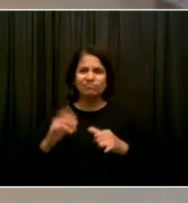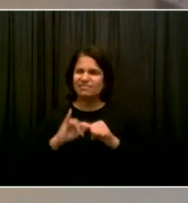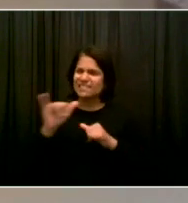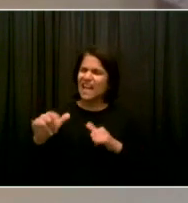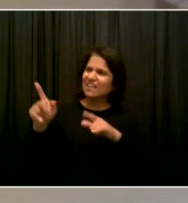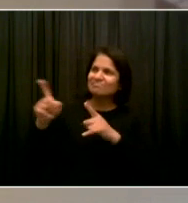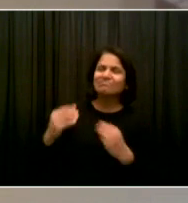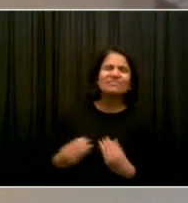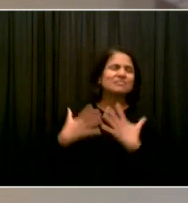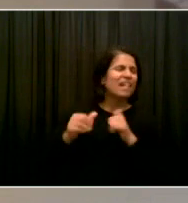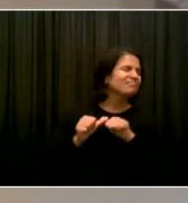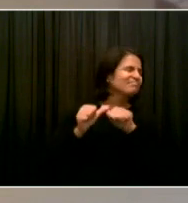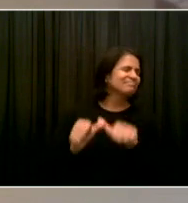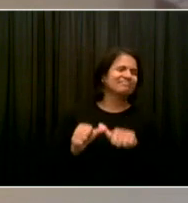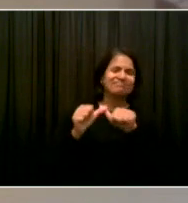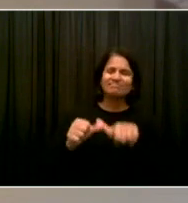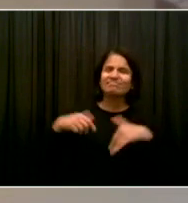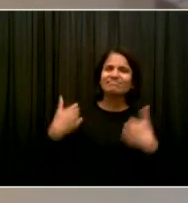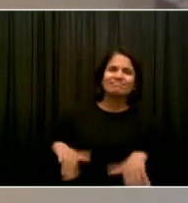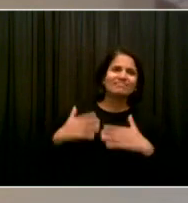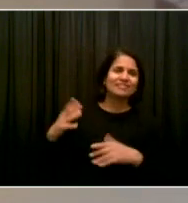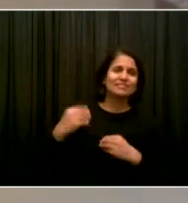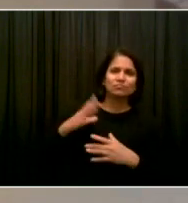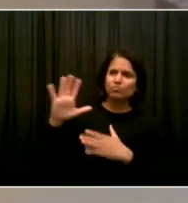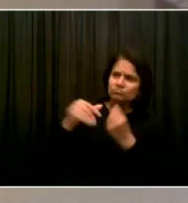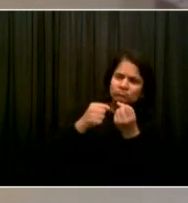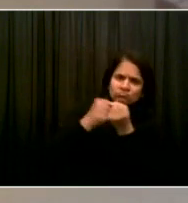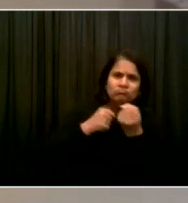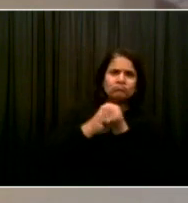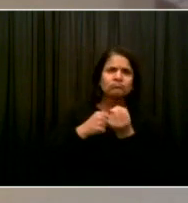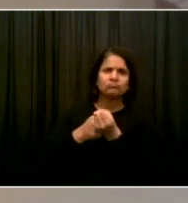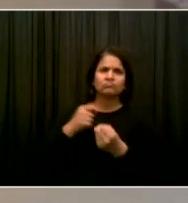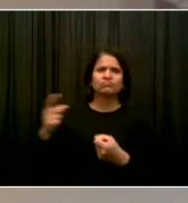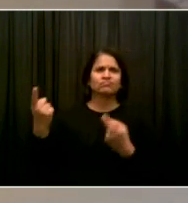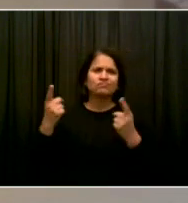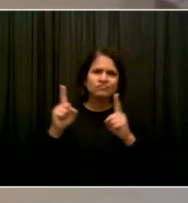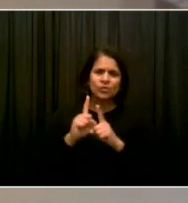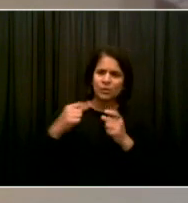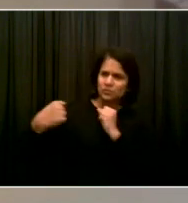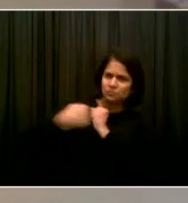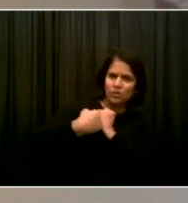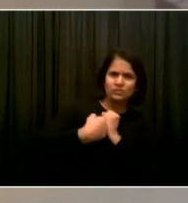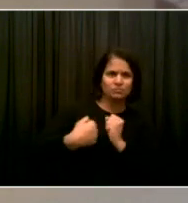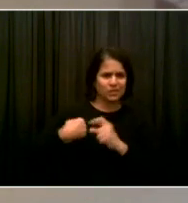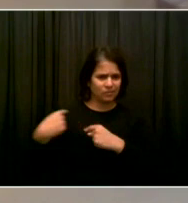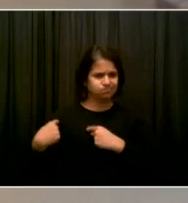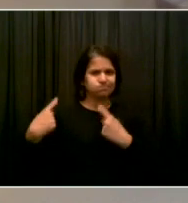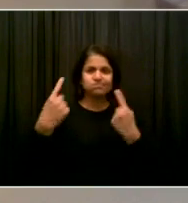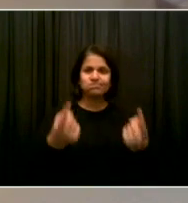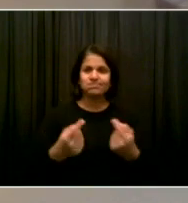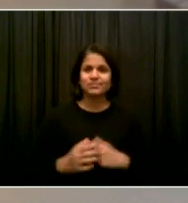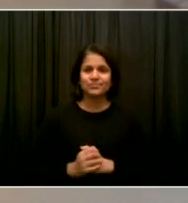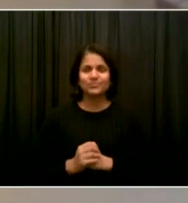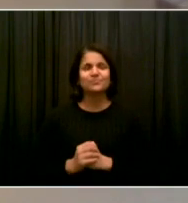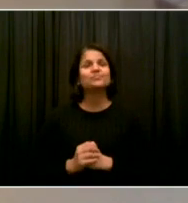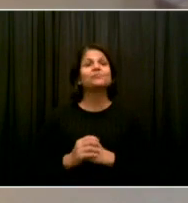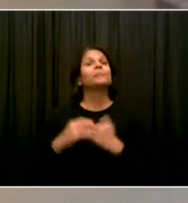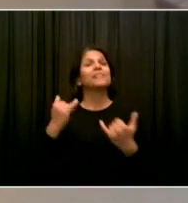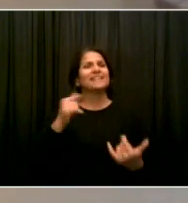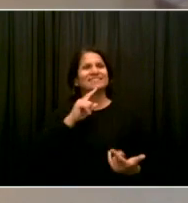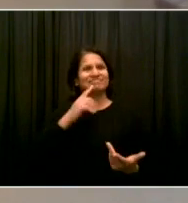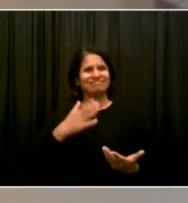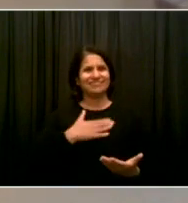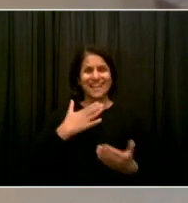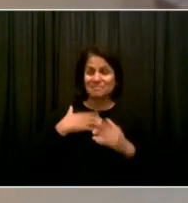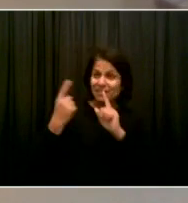was there for me and for this administration from the very beginning. It's been a great joy to get to know her these past eight